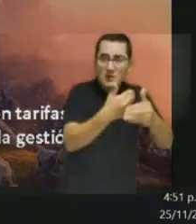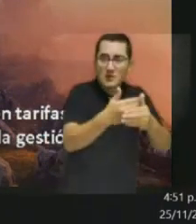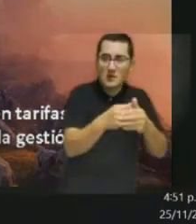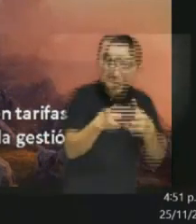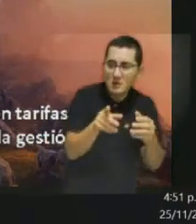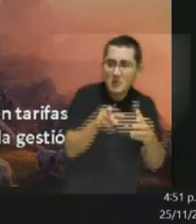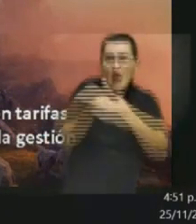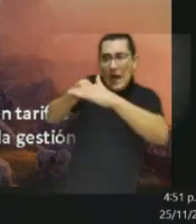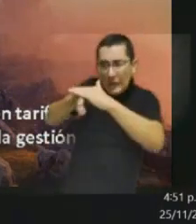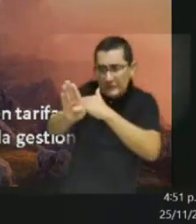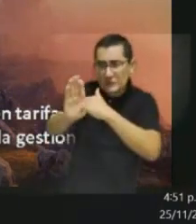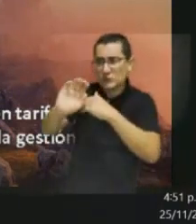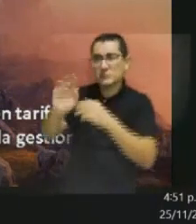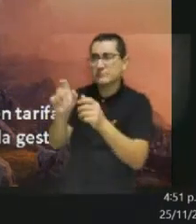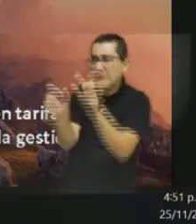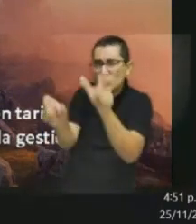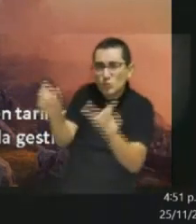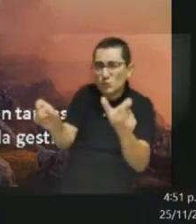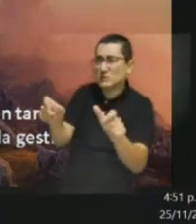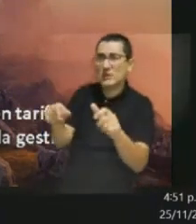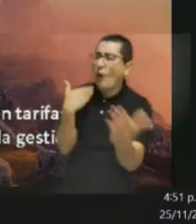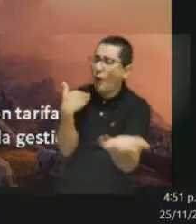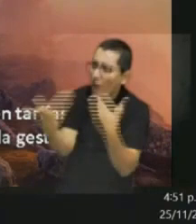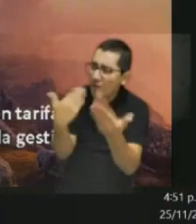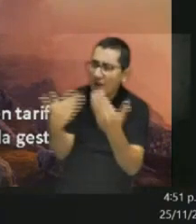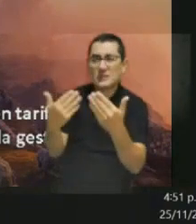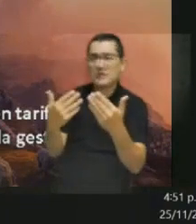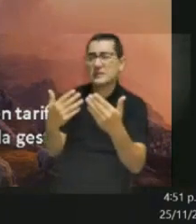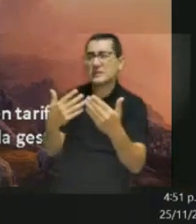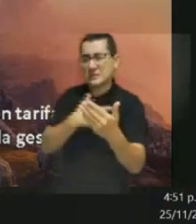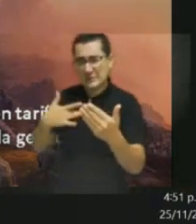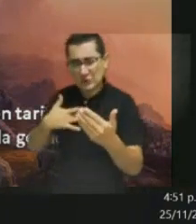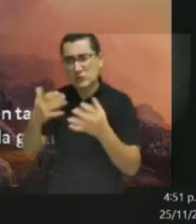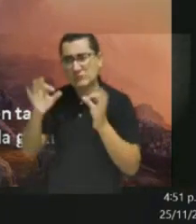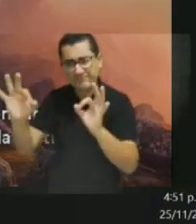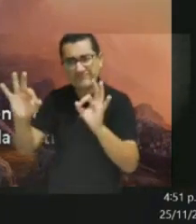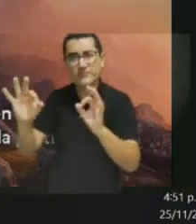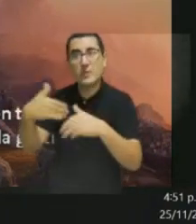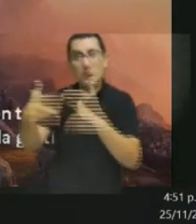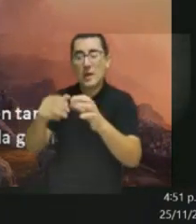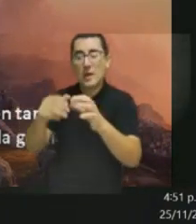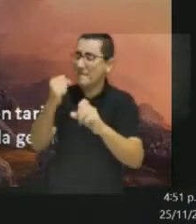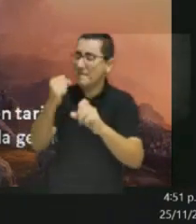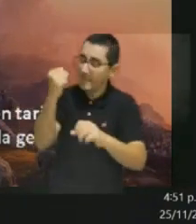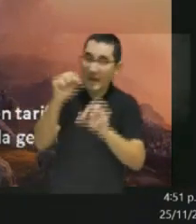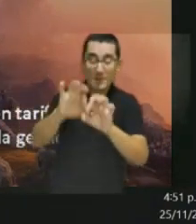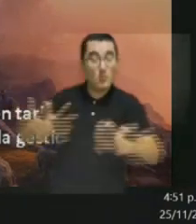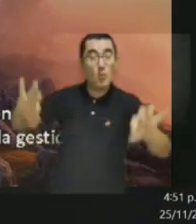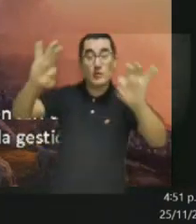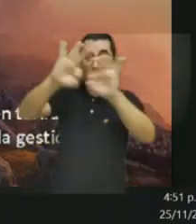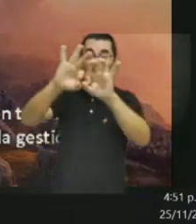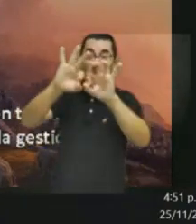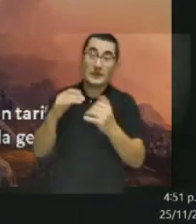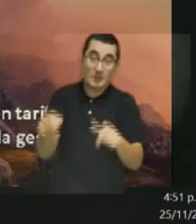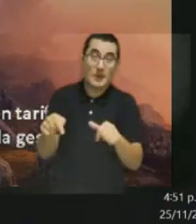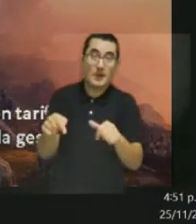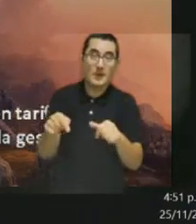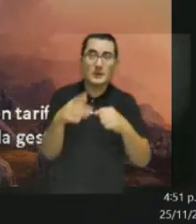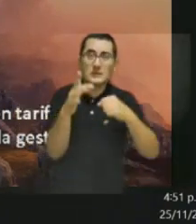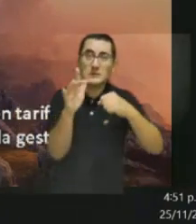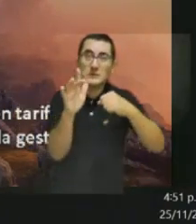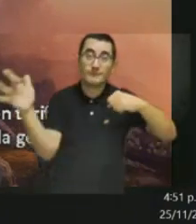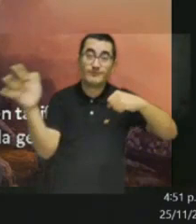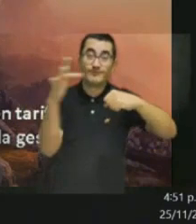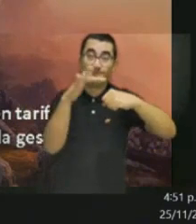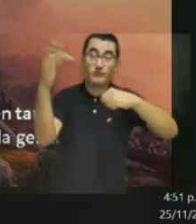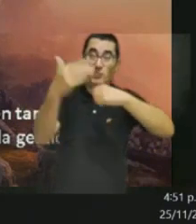a priority access, a access with reliability and security, and actually even more important so that